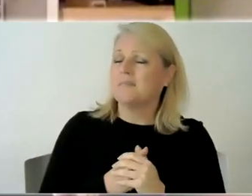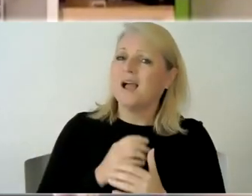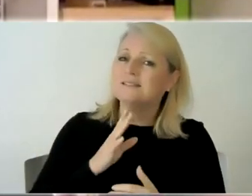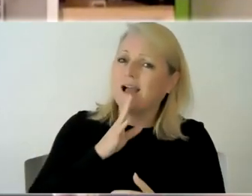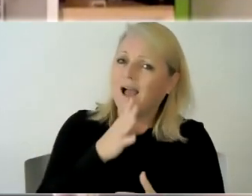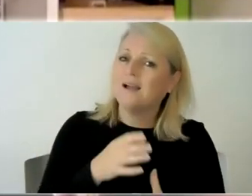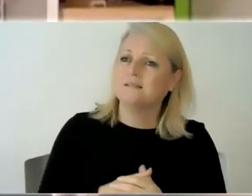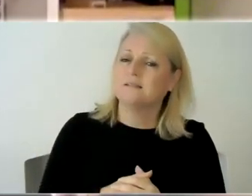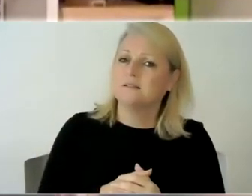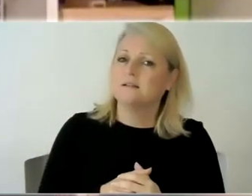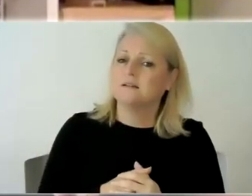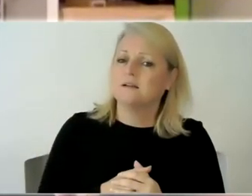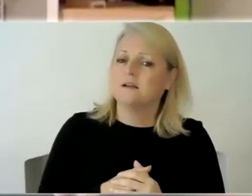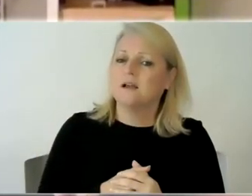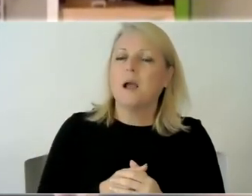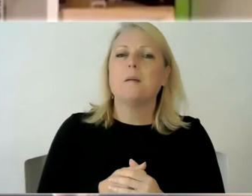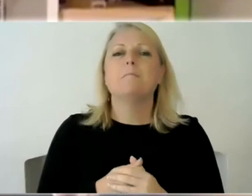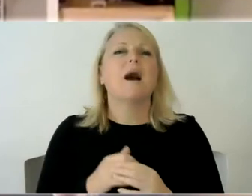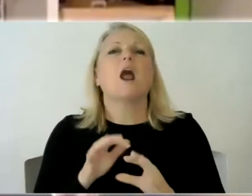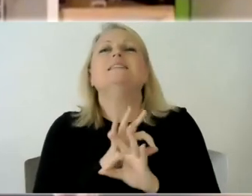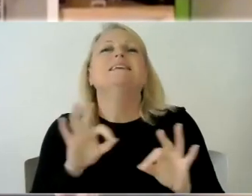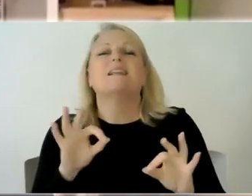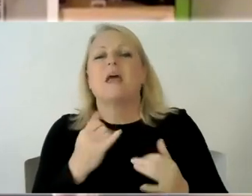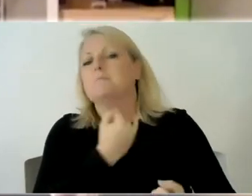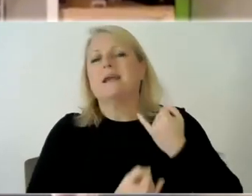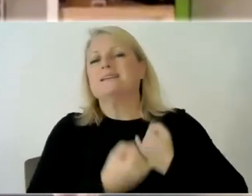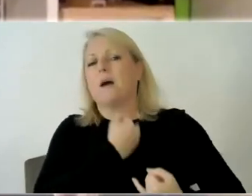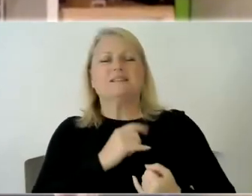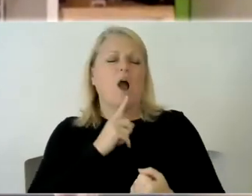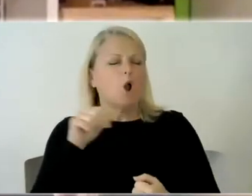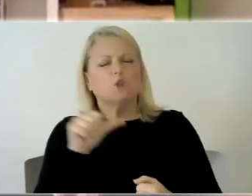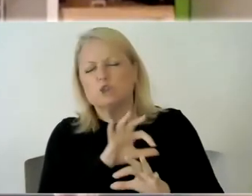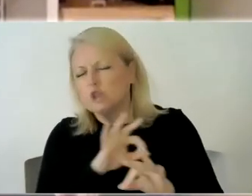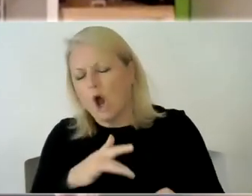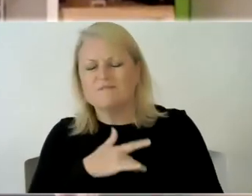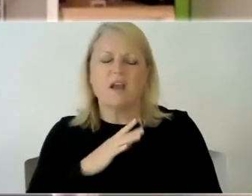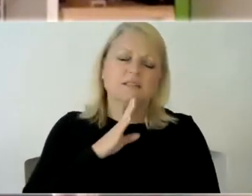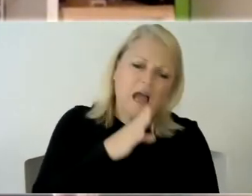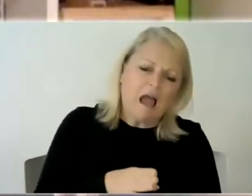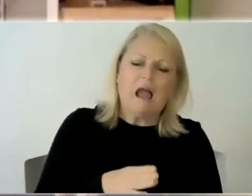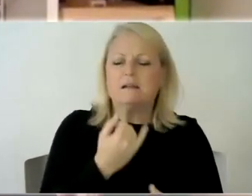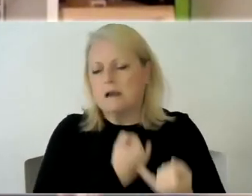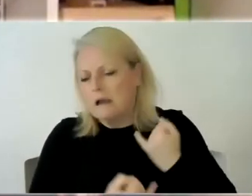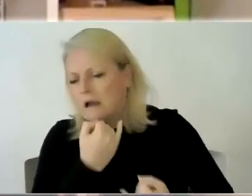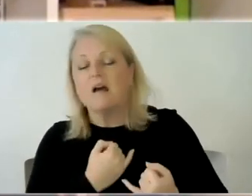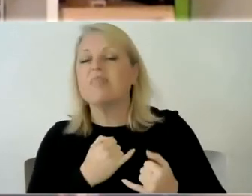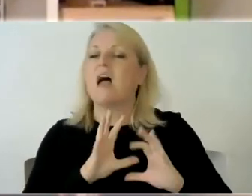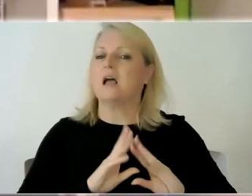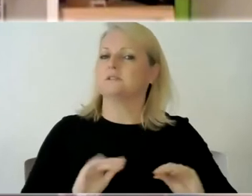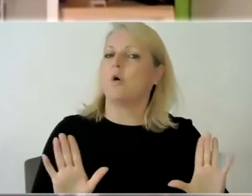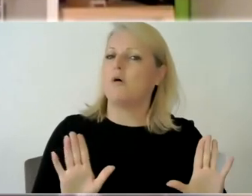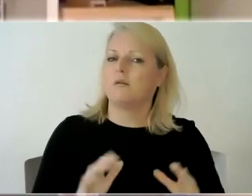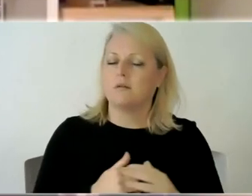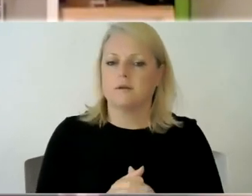i didn't then oh you shouldn't be feeling sad do you you know and sort of get down on myself at the same time um